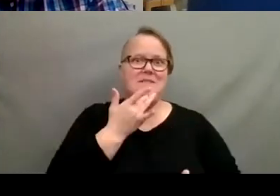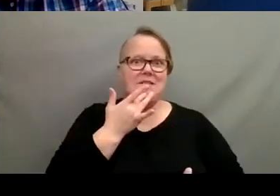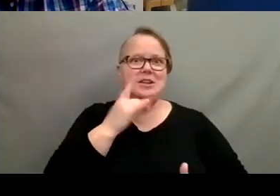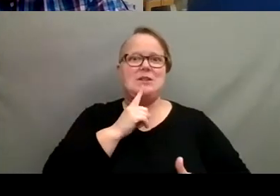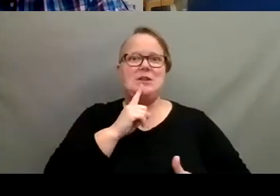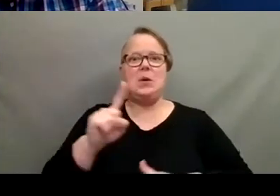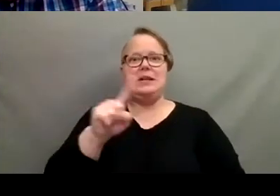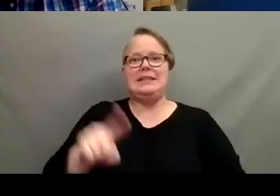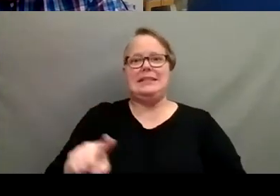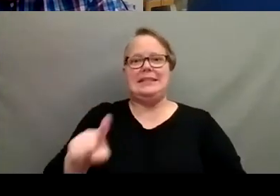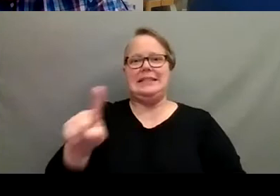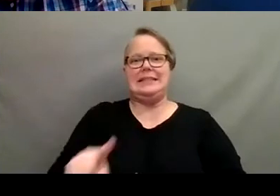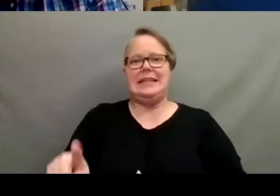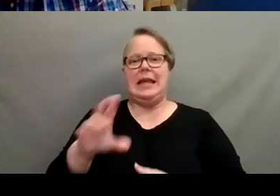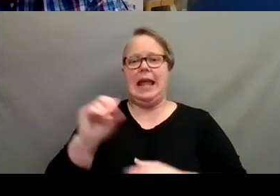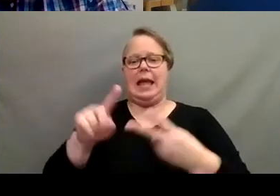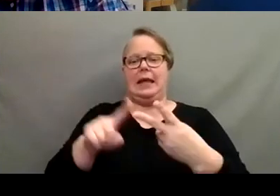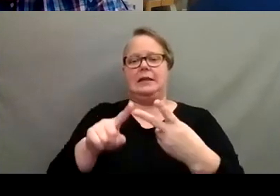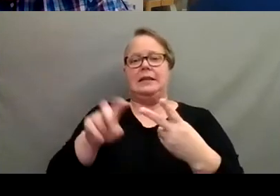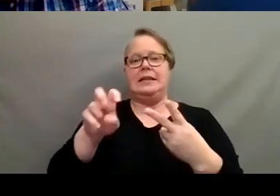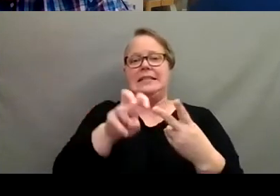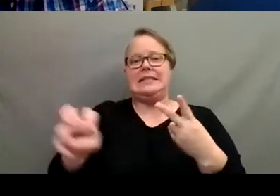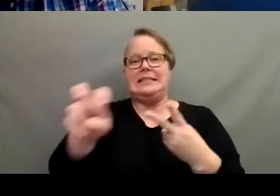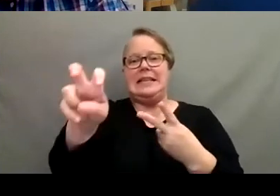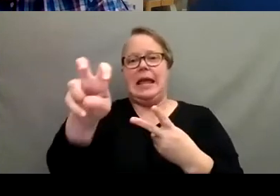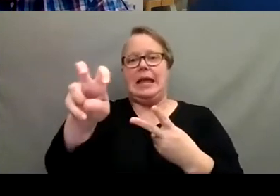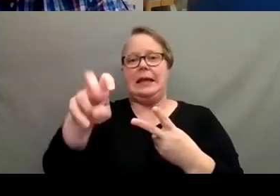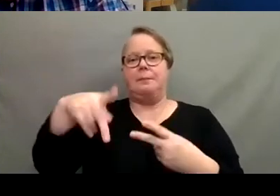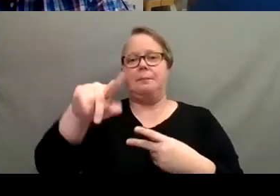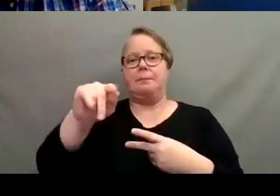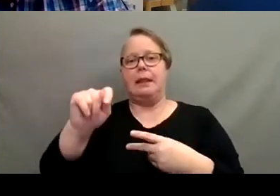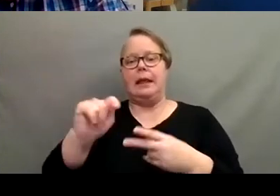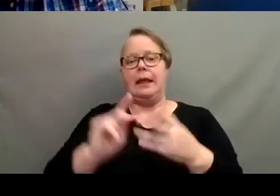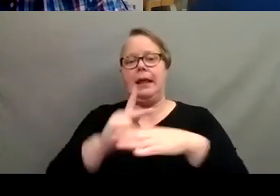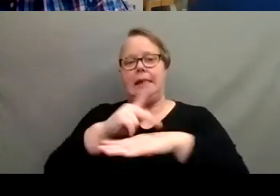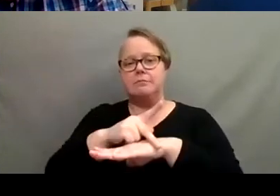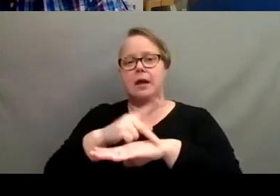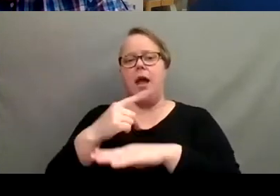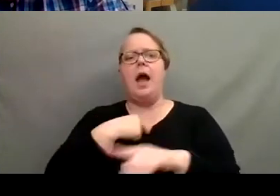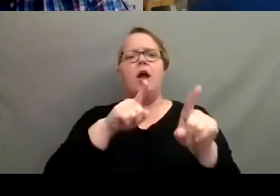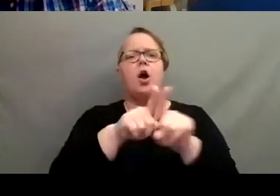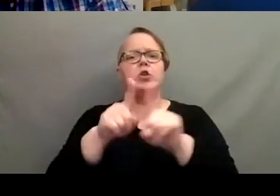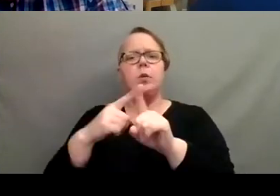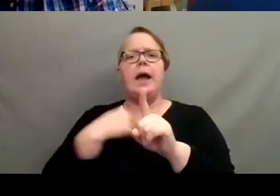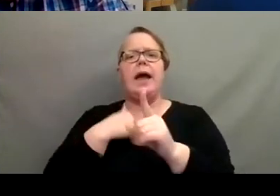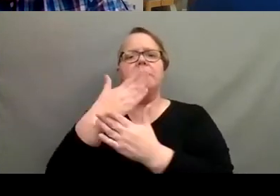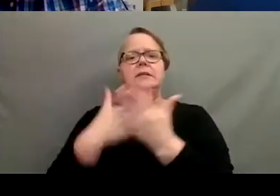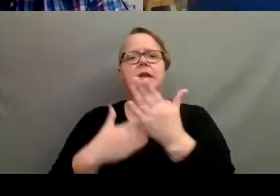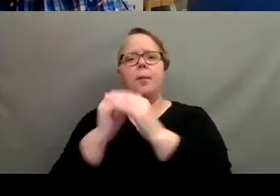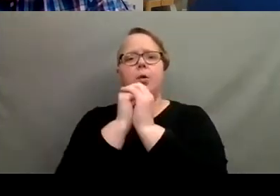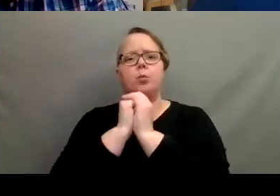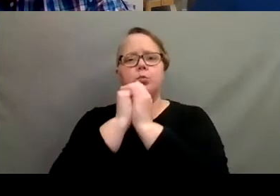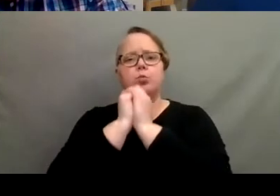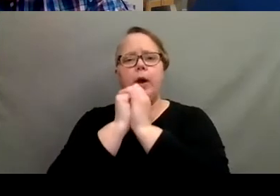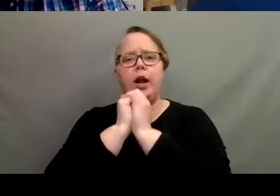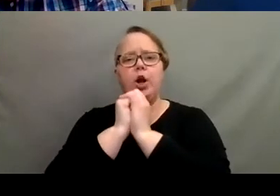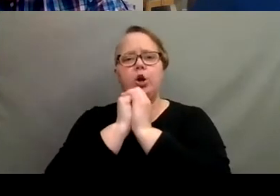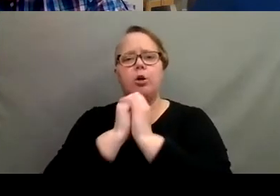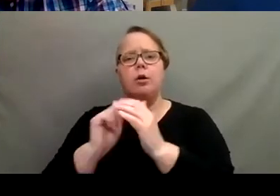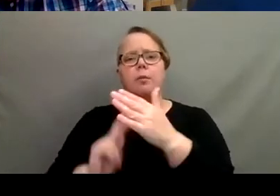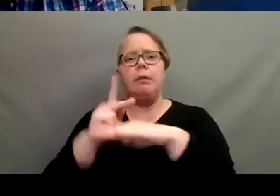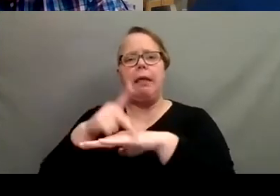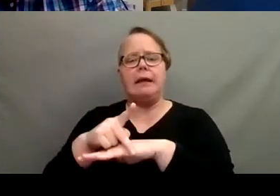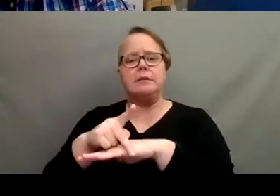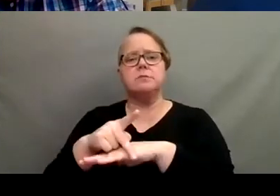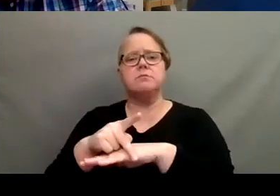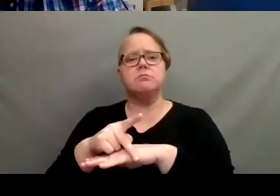and my snake plant. I've got some prayer plants, um, two that will tolerate that, uh, pretty good. What